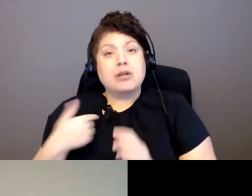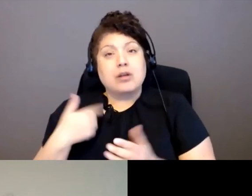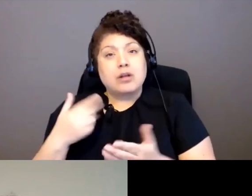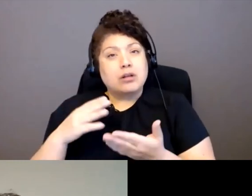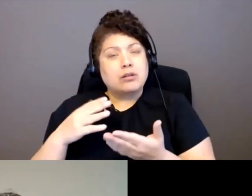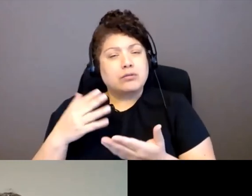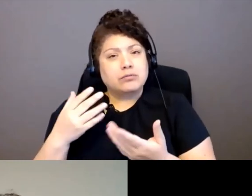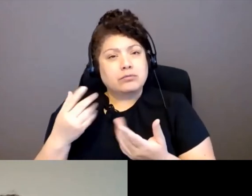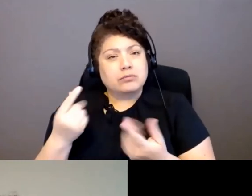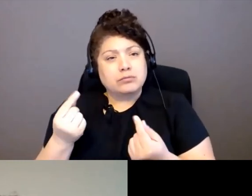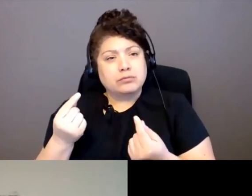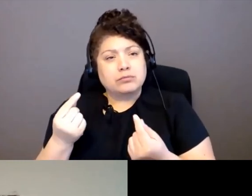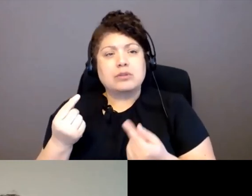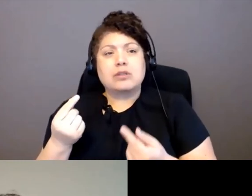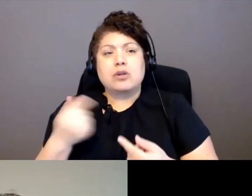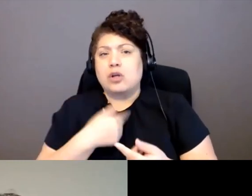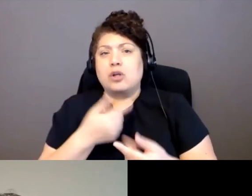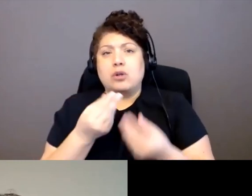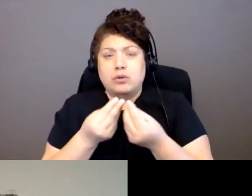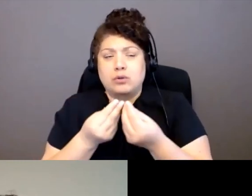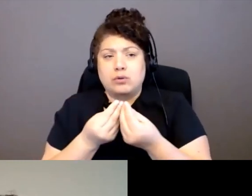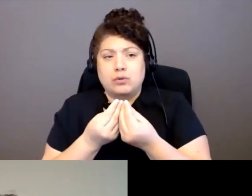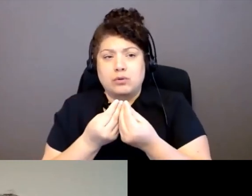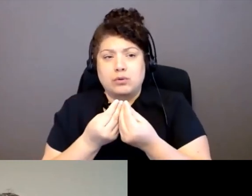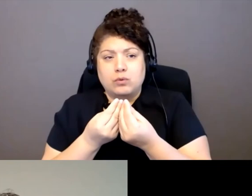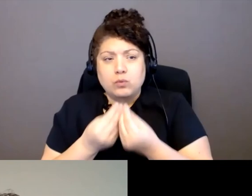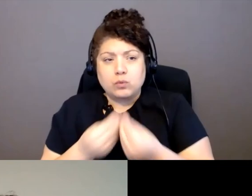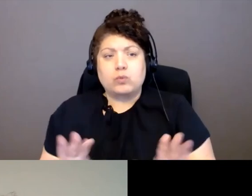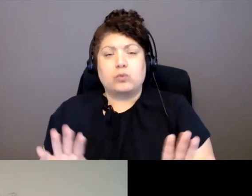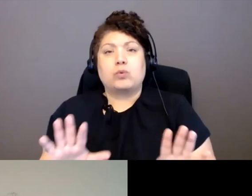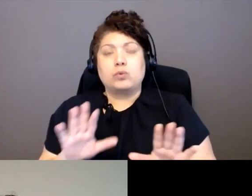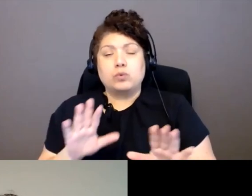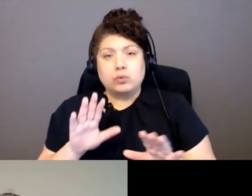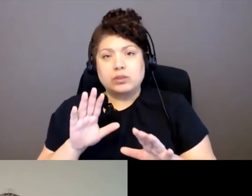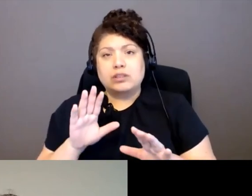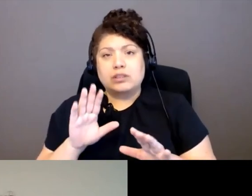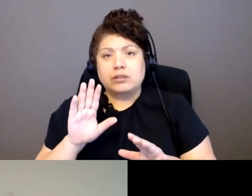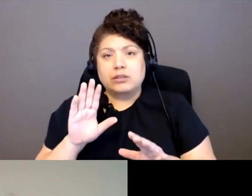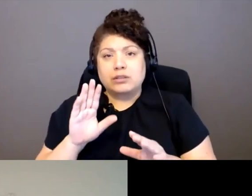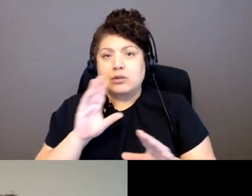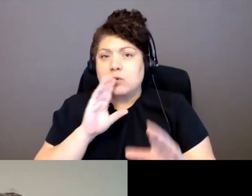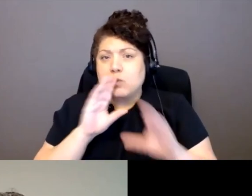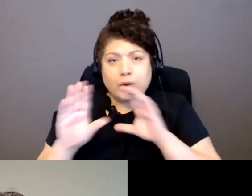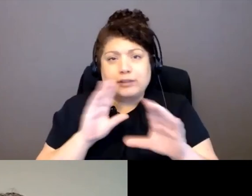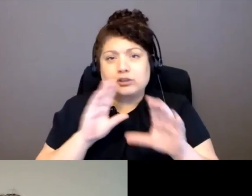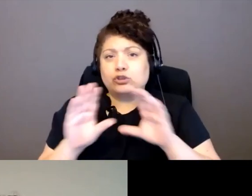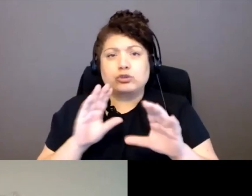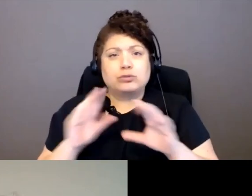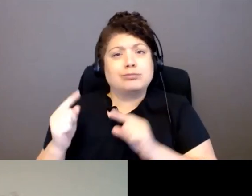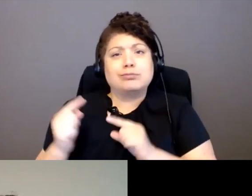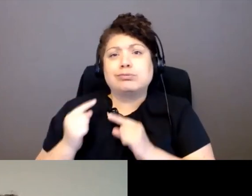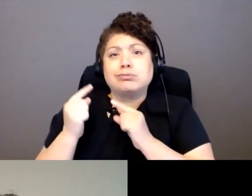communications because, you know, we've been through a lot